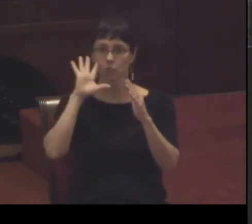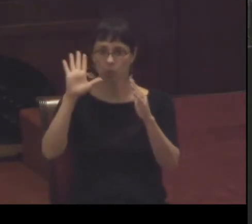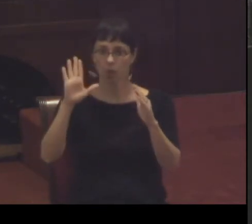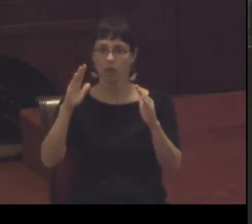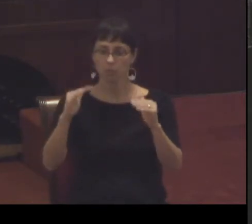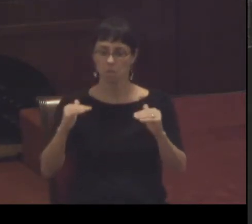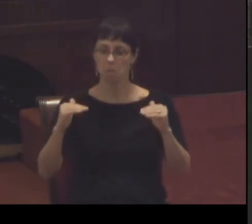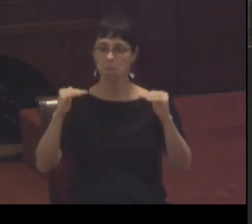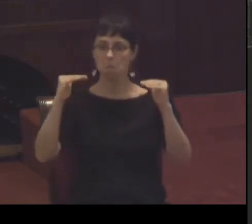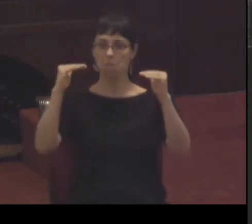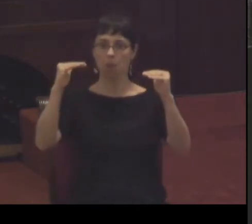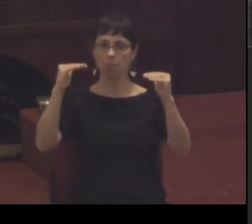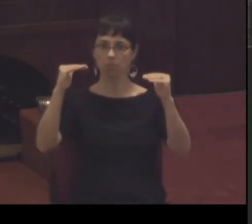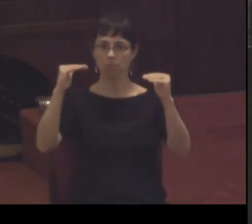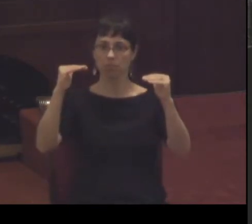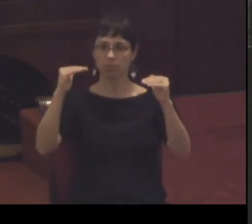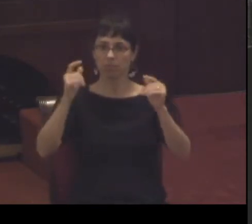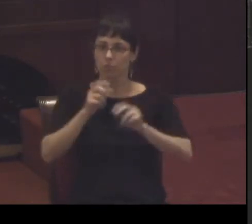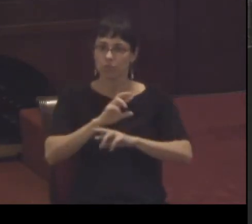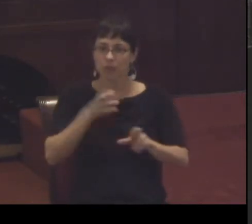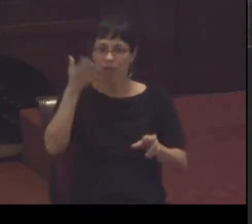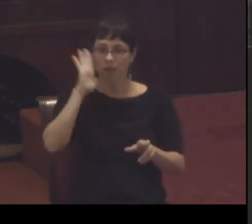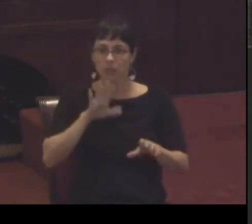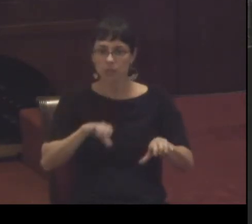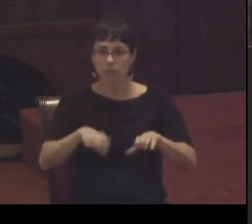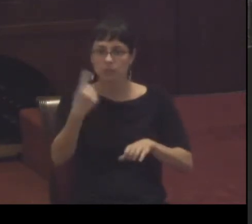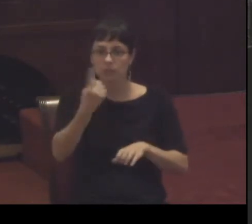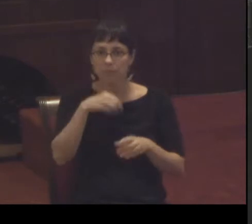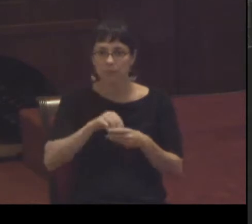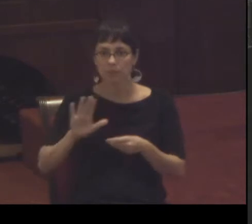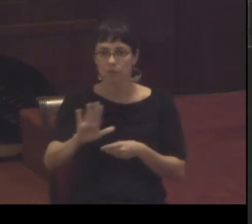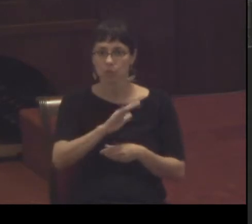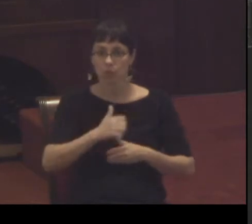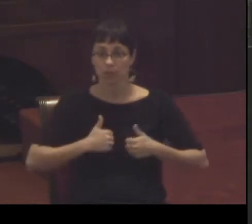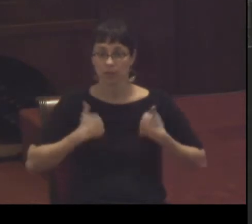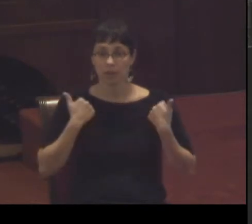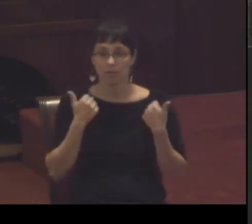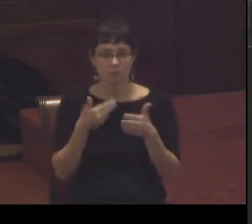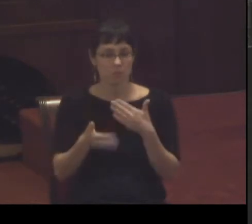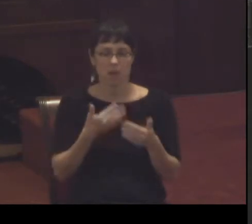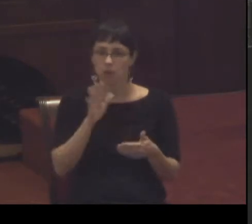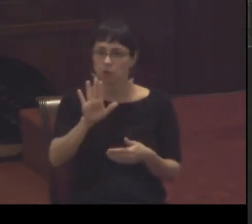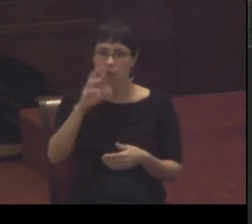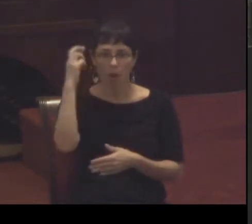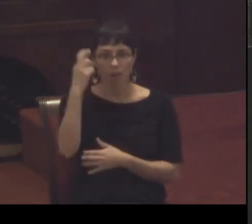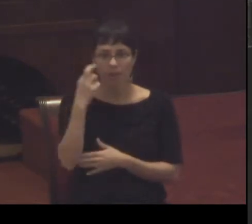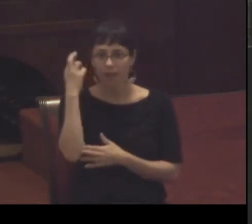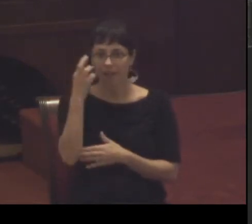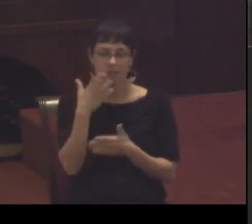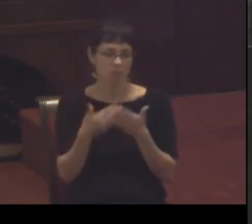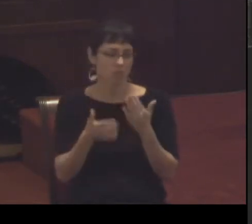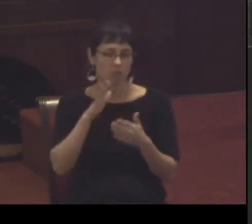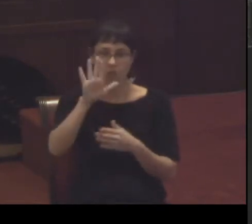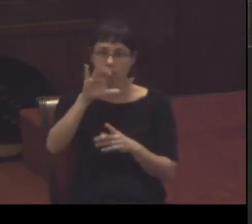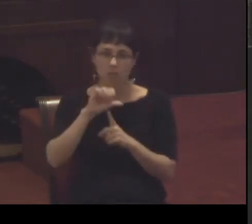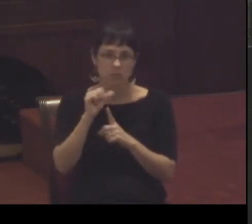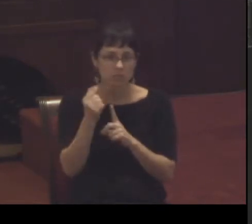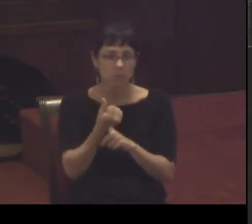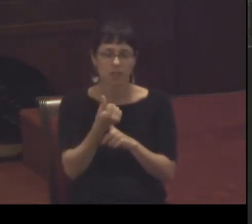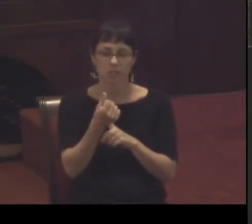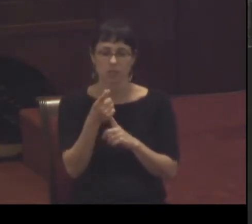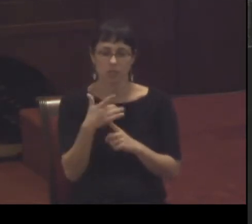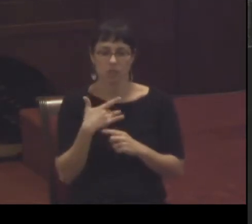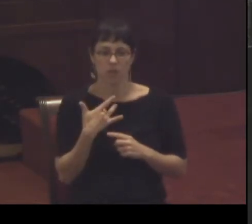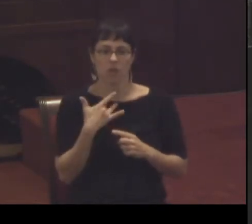be doing in your lives and no matter what the reality is that you might find yourselves in no matter what set of circumstances that seem to be the